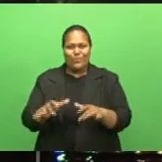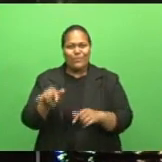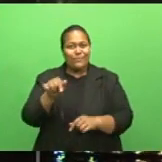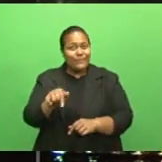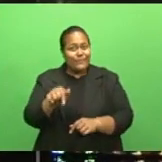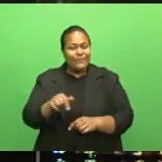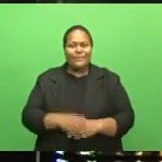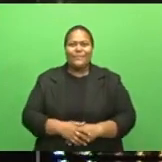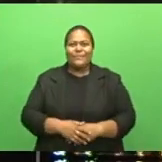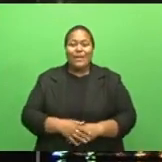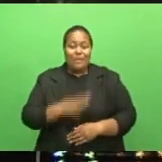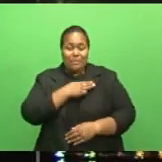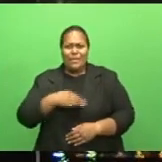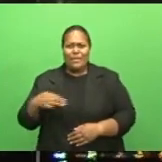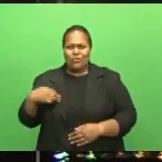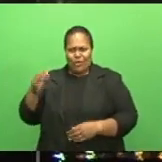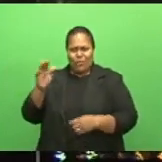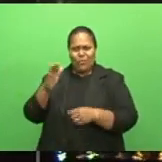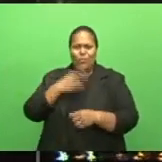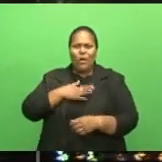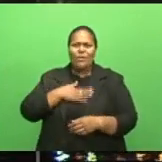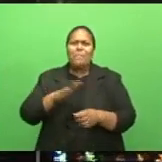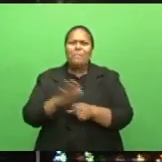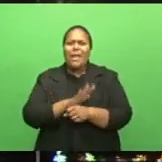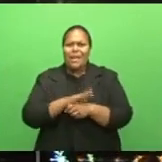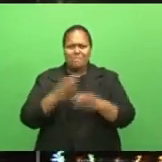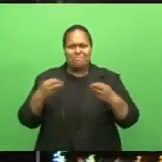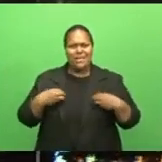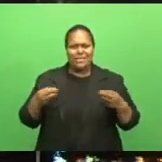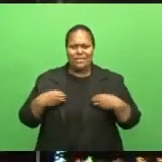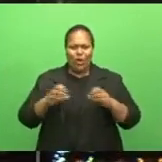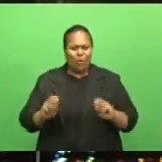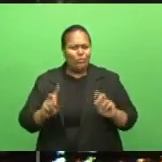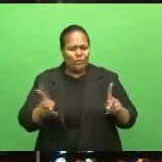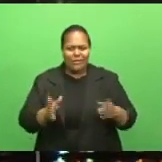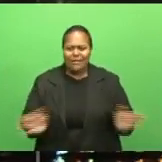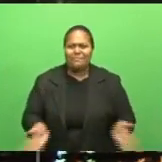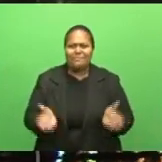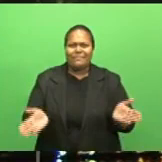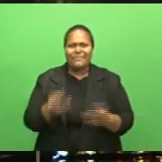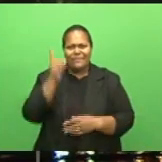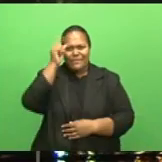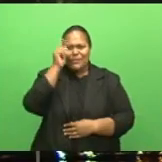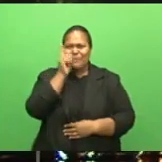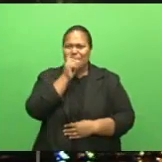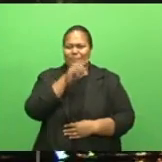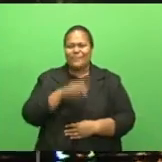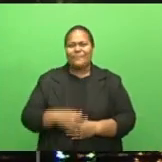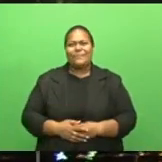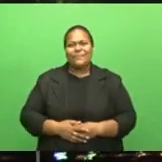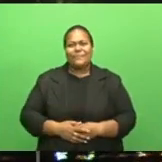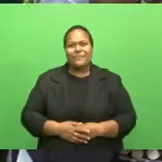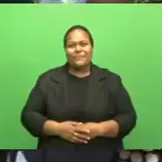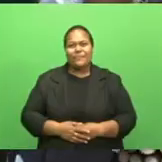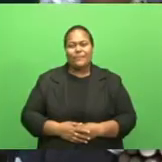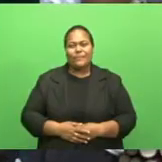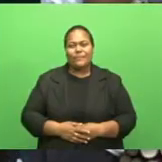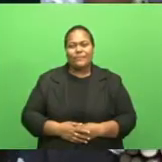with the ministry's effort to create income-generating opportunities for these Vijians. Saini Anunga has more.